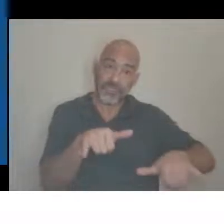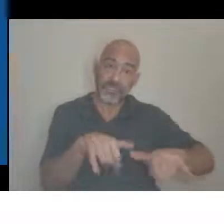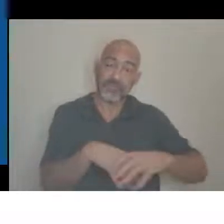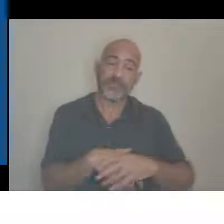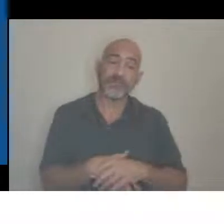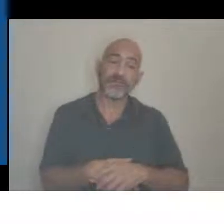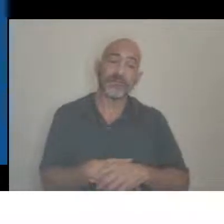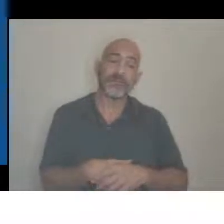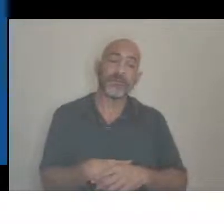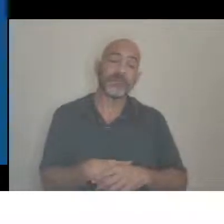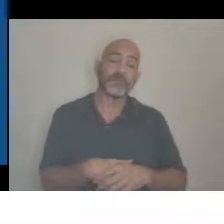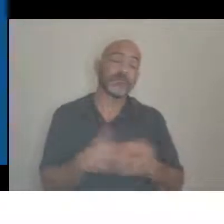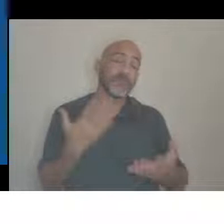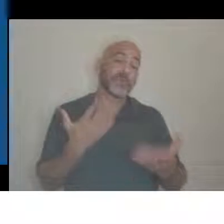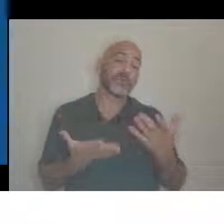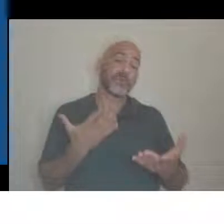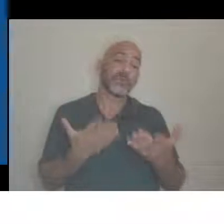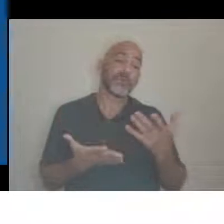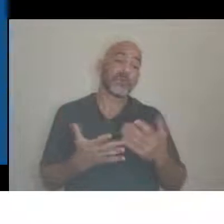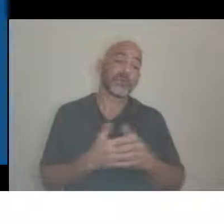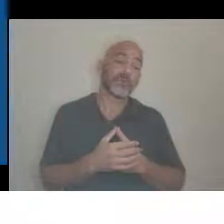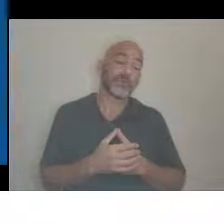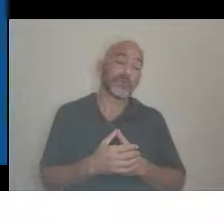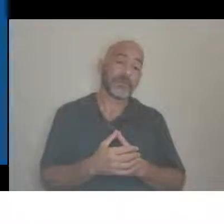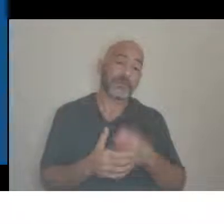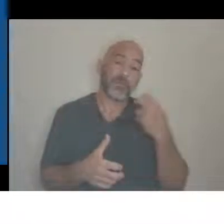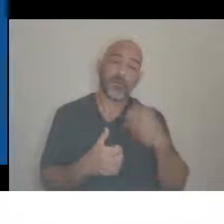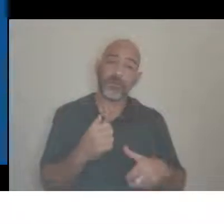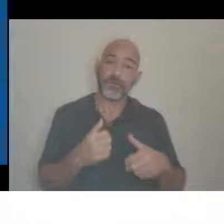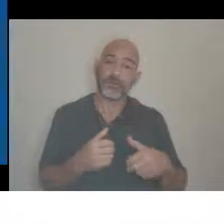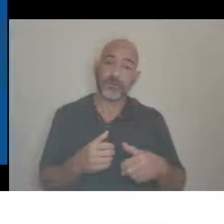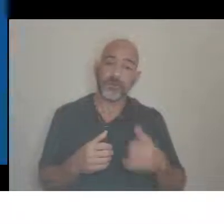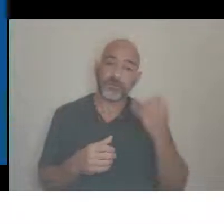else. So, yeah, totally.